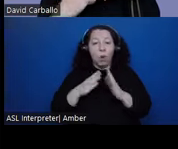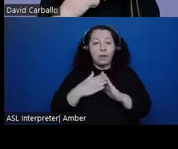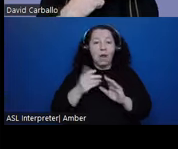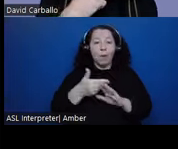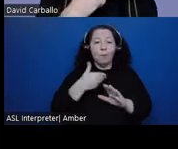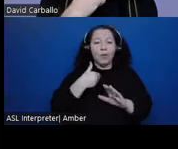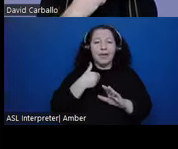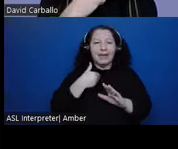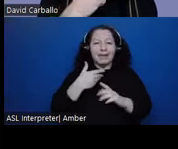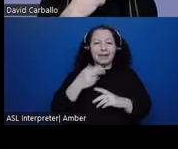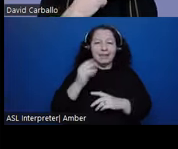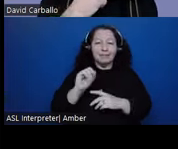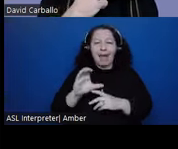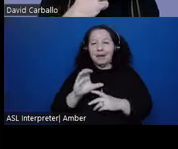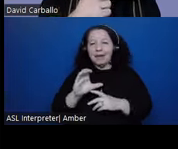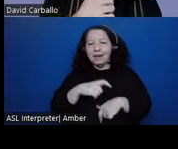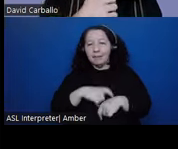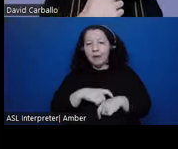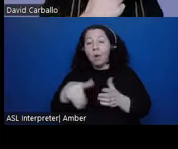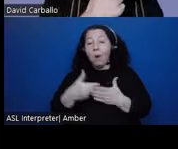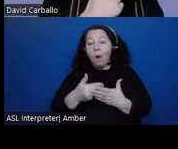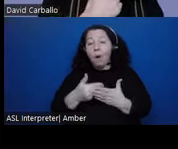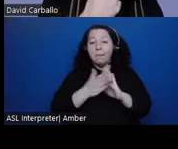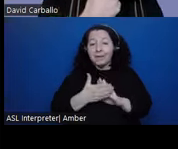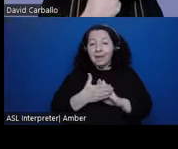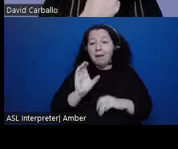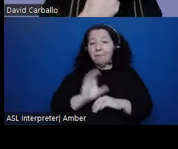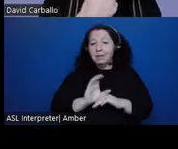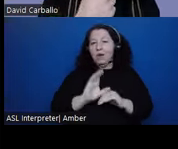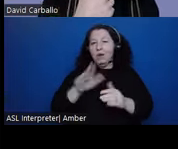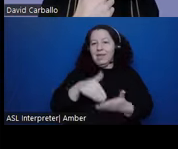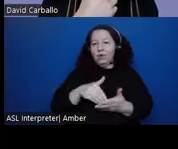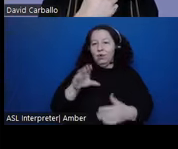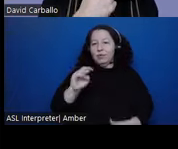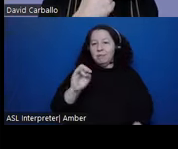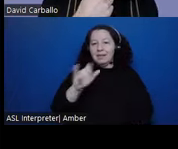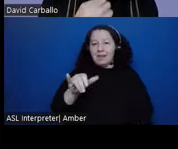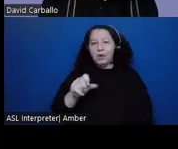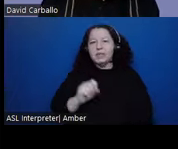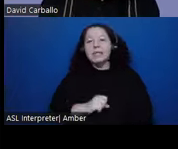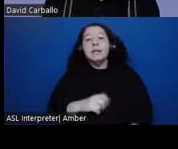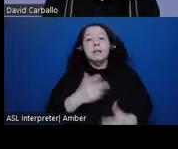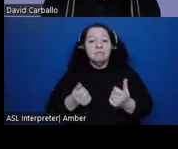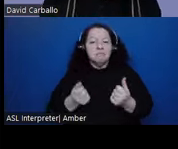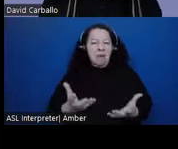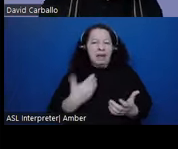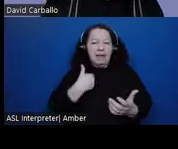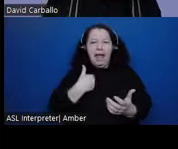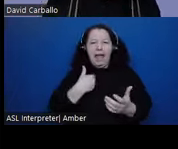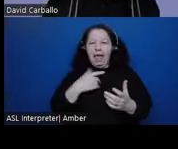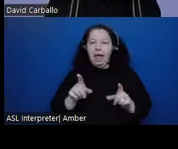all became monastery centers that you see over here. And many of them have the very characteristic